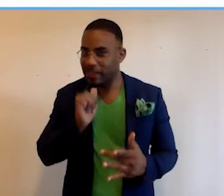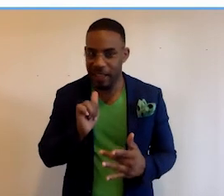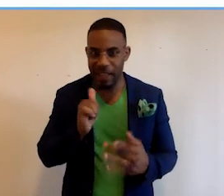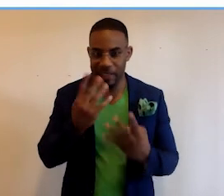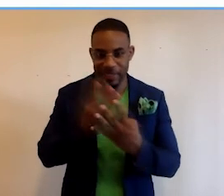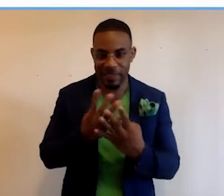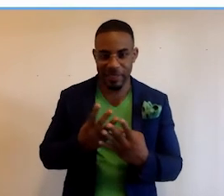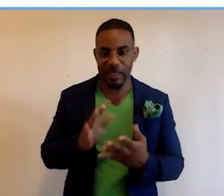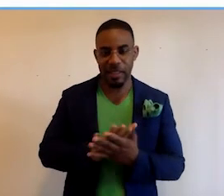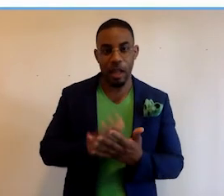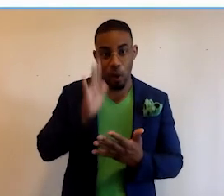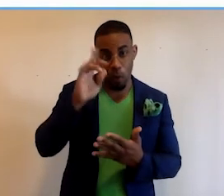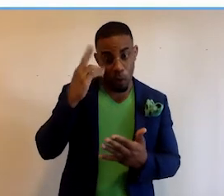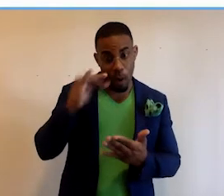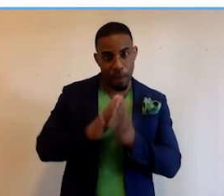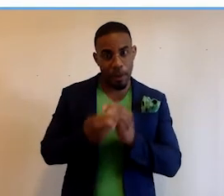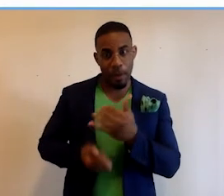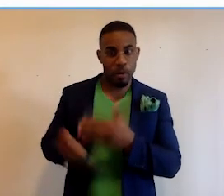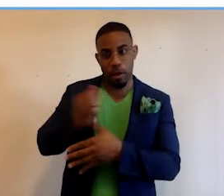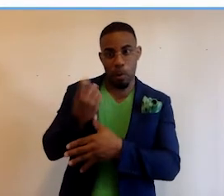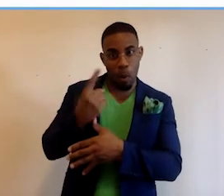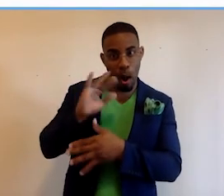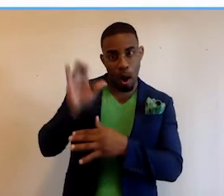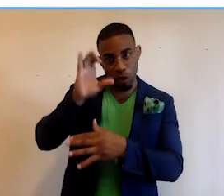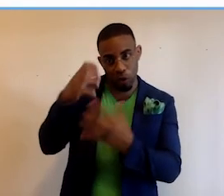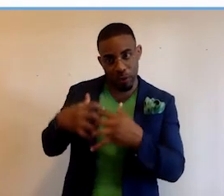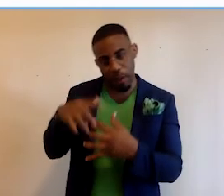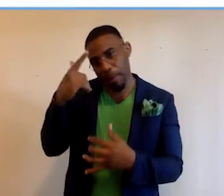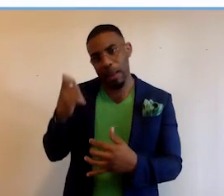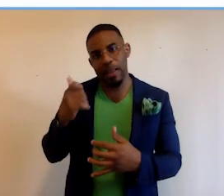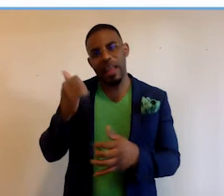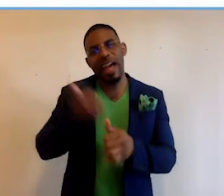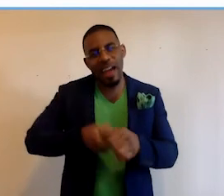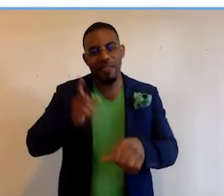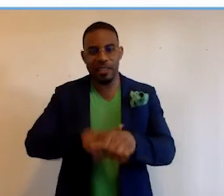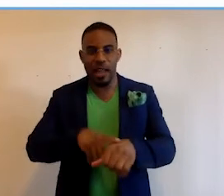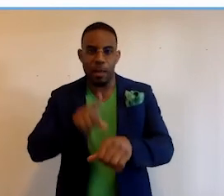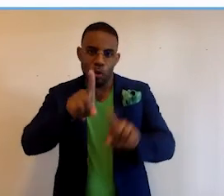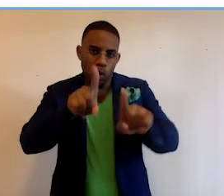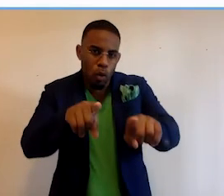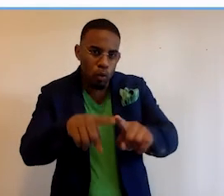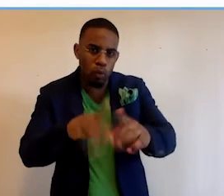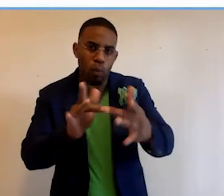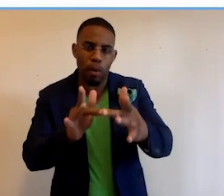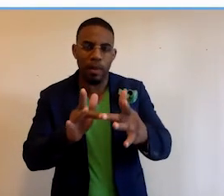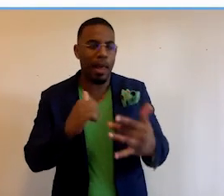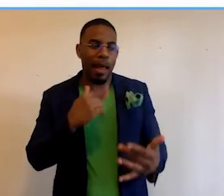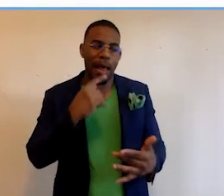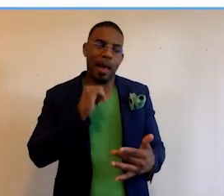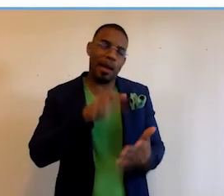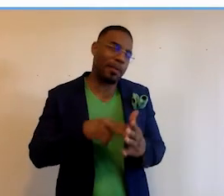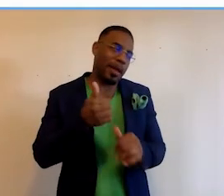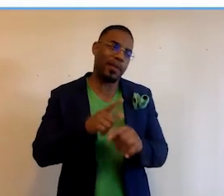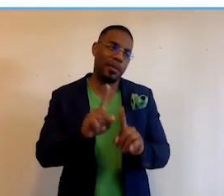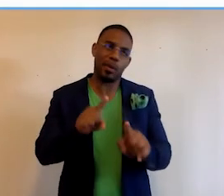static. The reason why we became number one in all the search engines is because every time you go to the website, I don't mean that